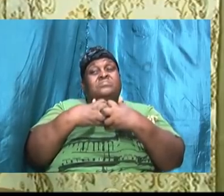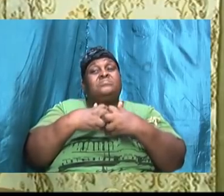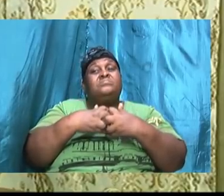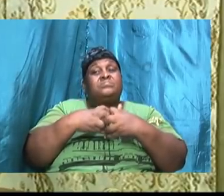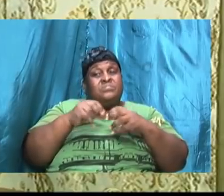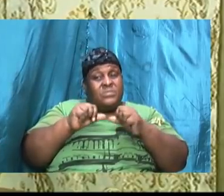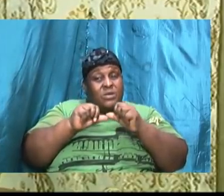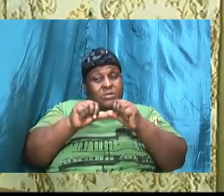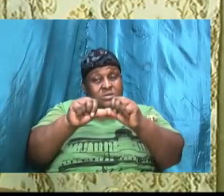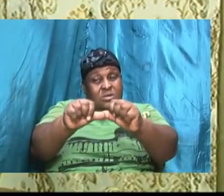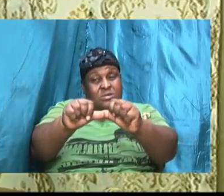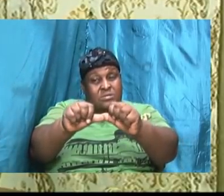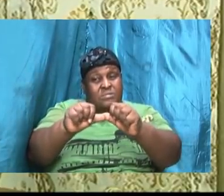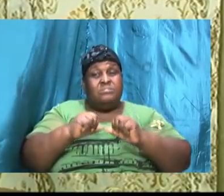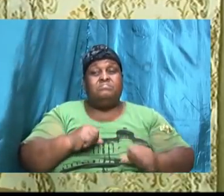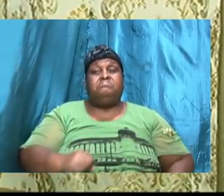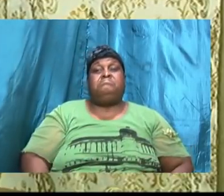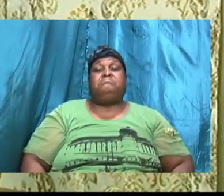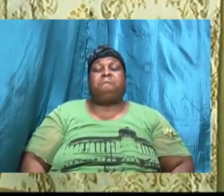microscope